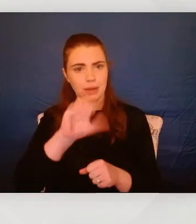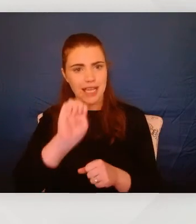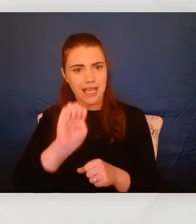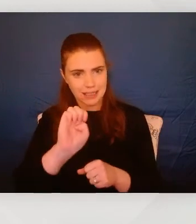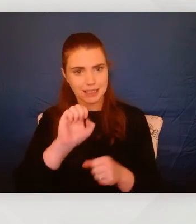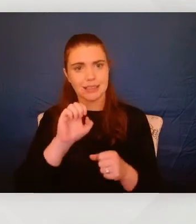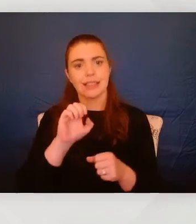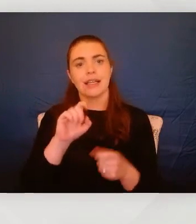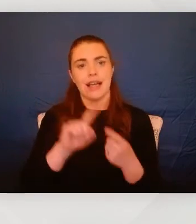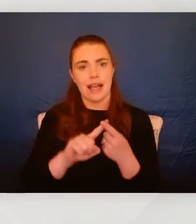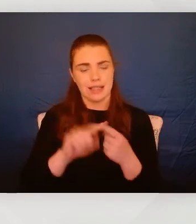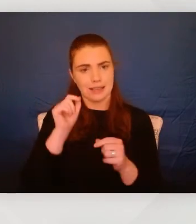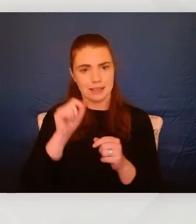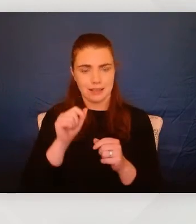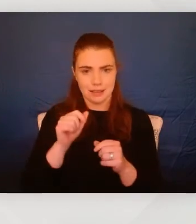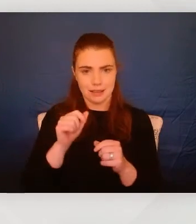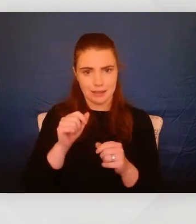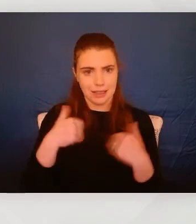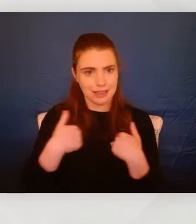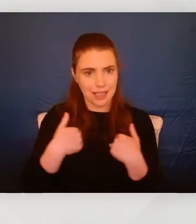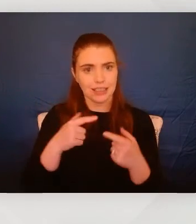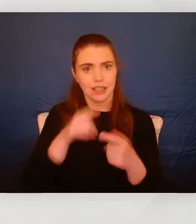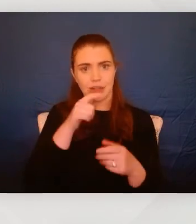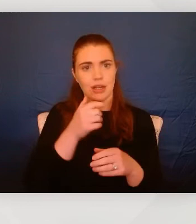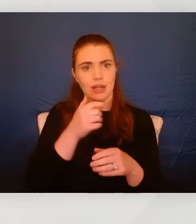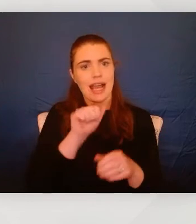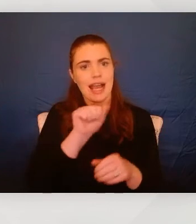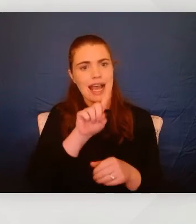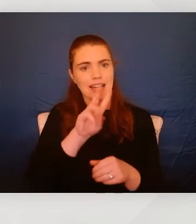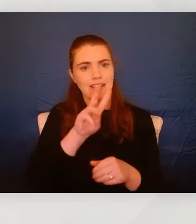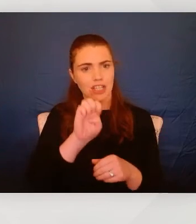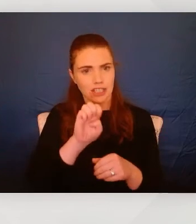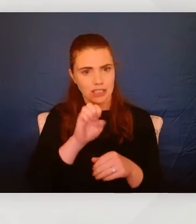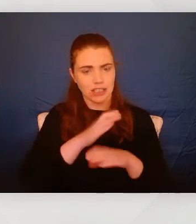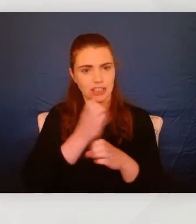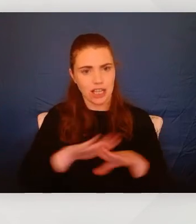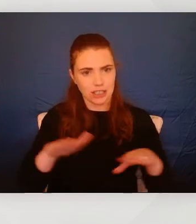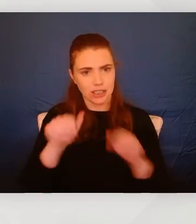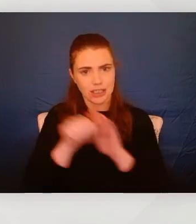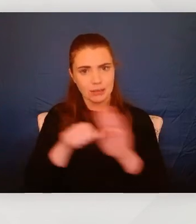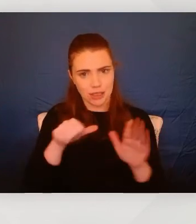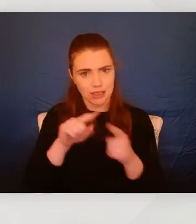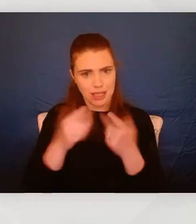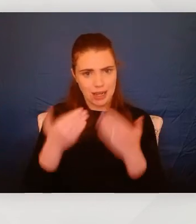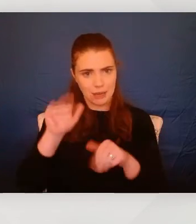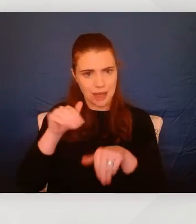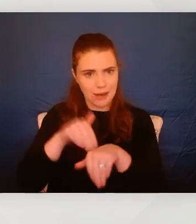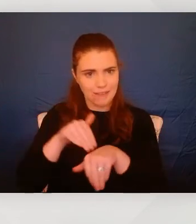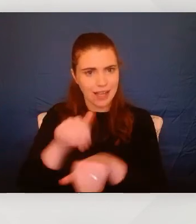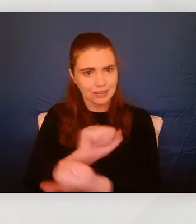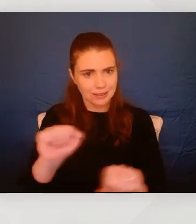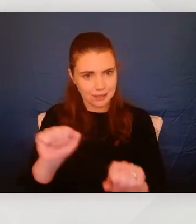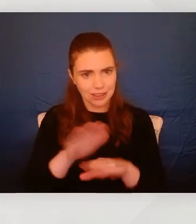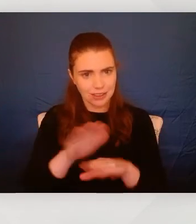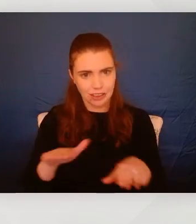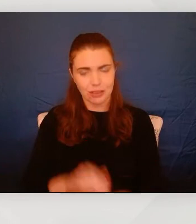are adverse childhood experiences. And within that, we're also going to talk a little bit about trauma and about the impact that this can have. So as I mentioned, I'm